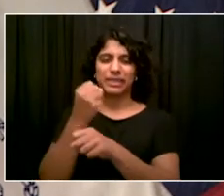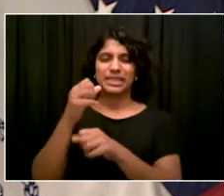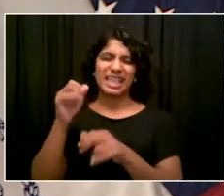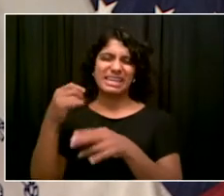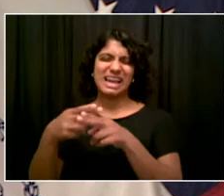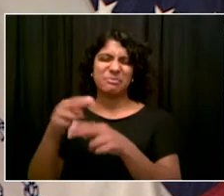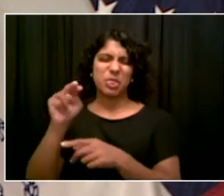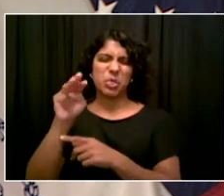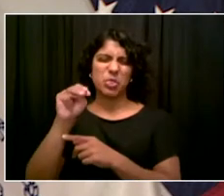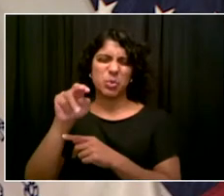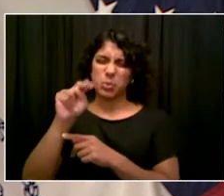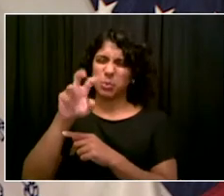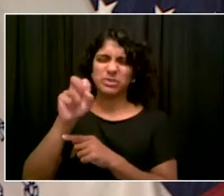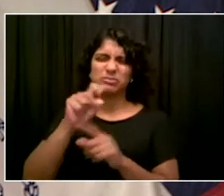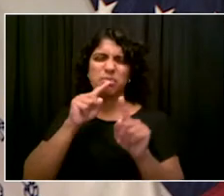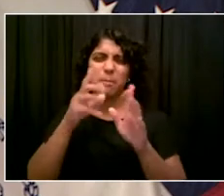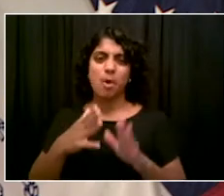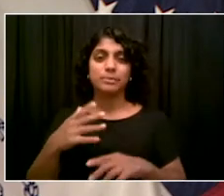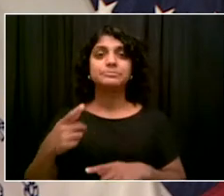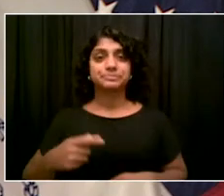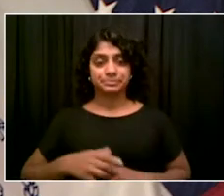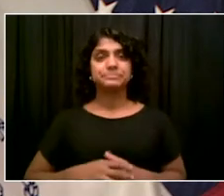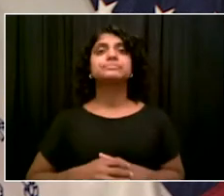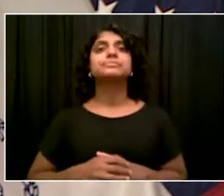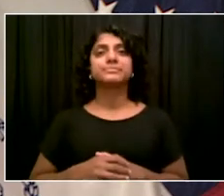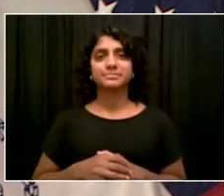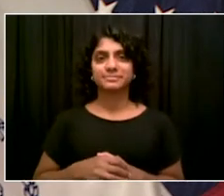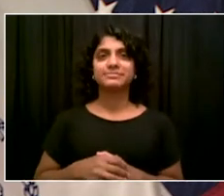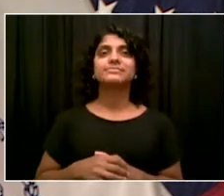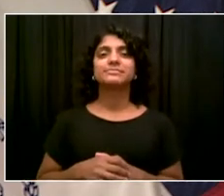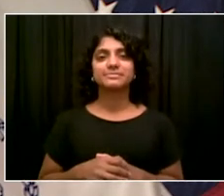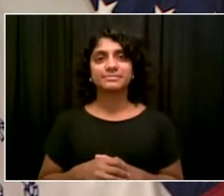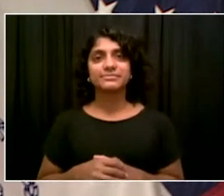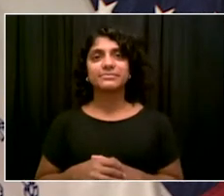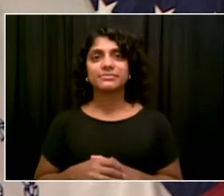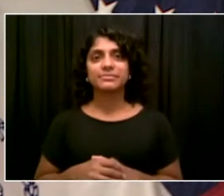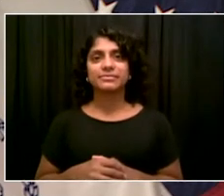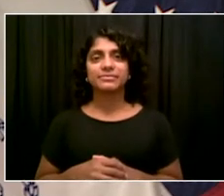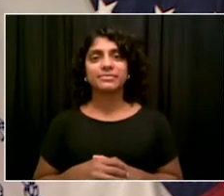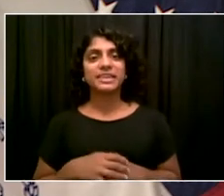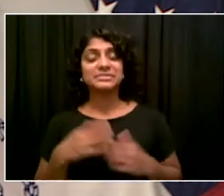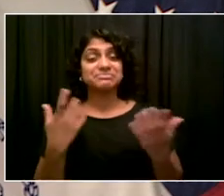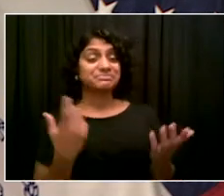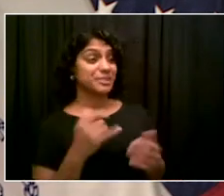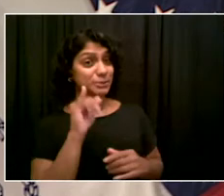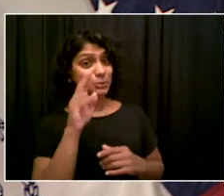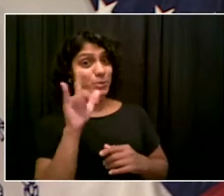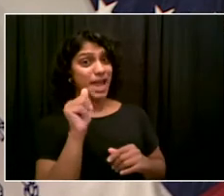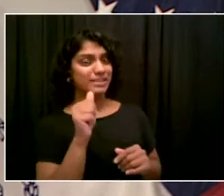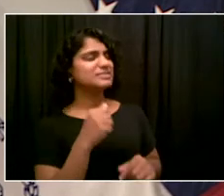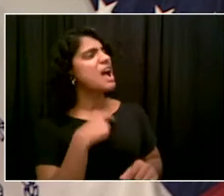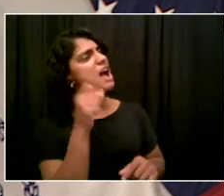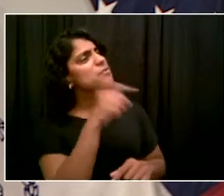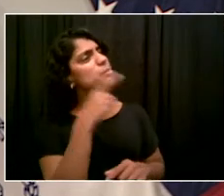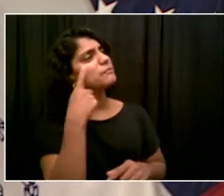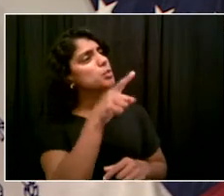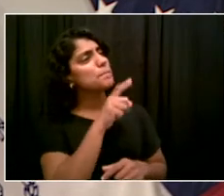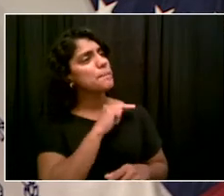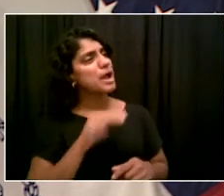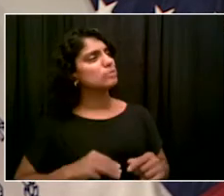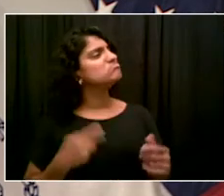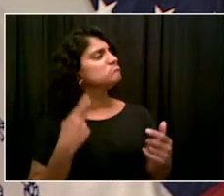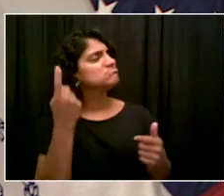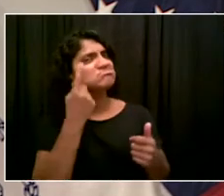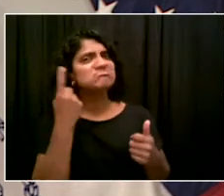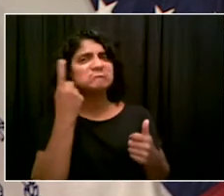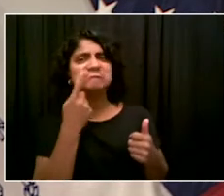This was from a listener to me the other day. They want to know if you need some sort of photo ID or license